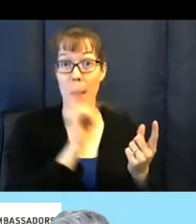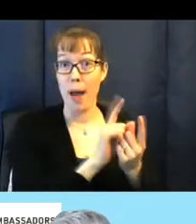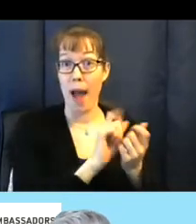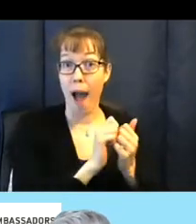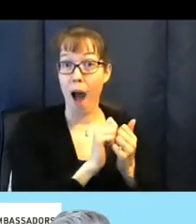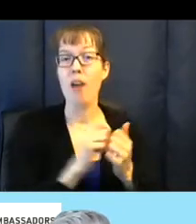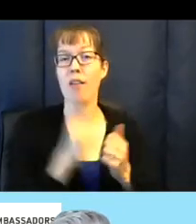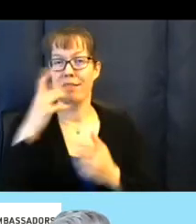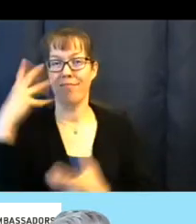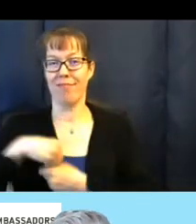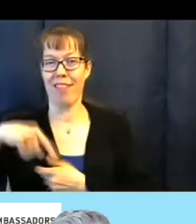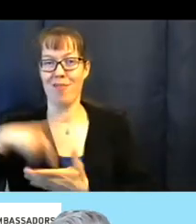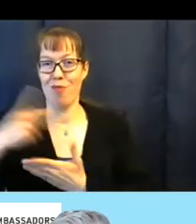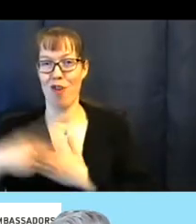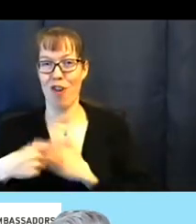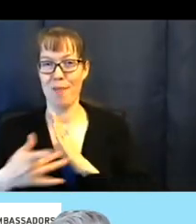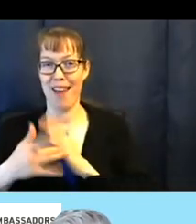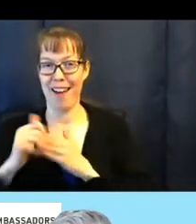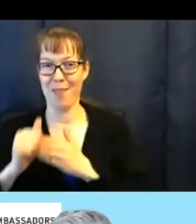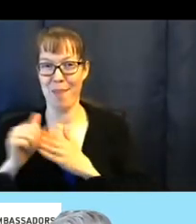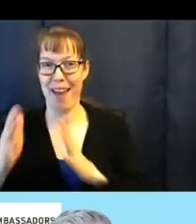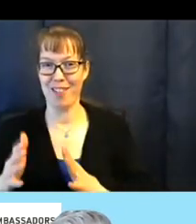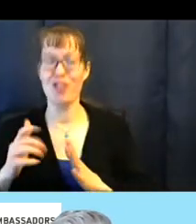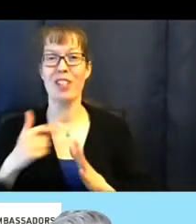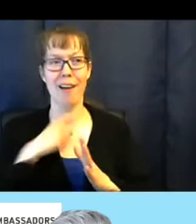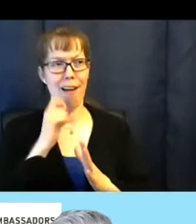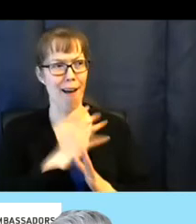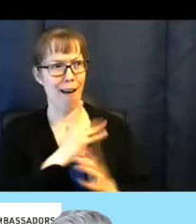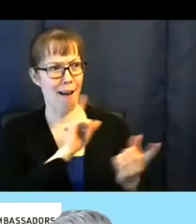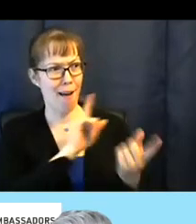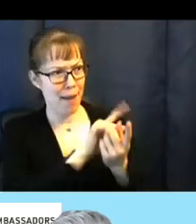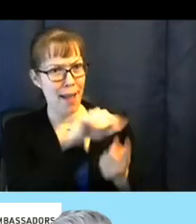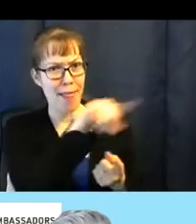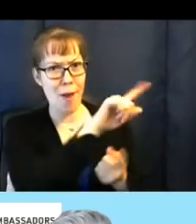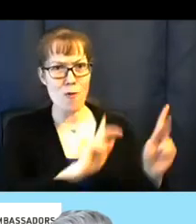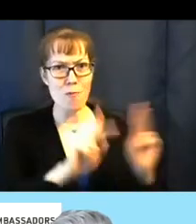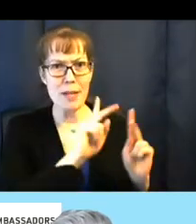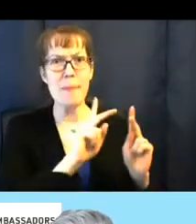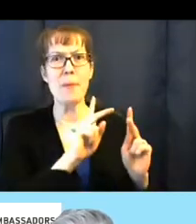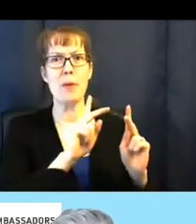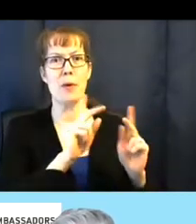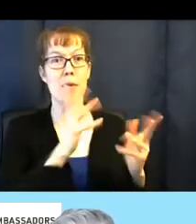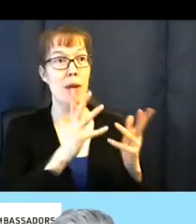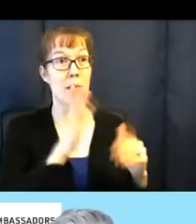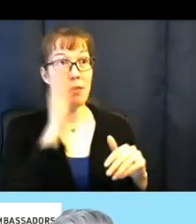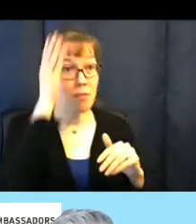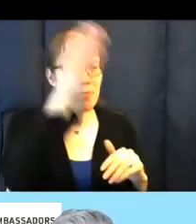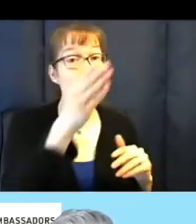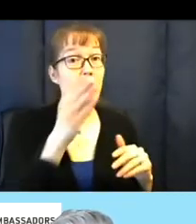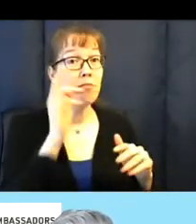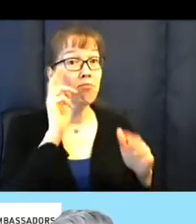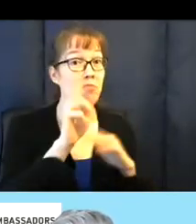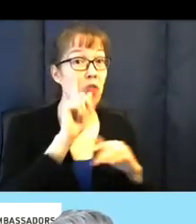got to meet those cool people and, and have the opportunity in the future to do videos. Um,